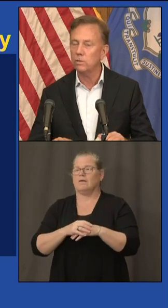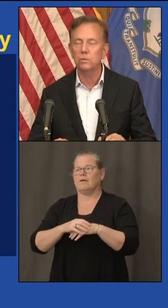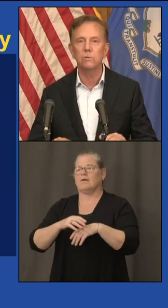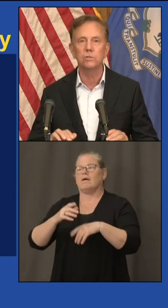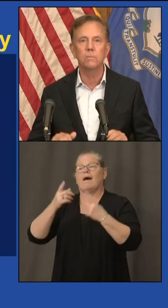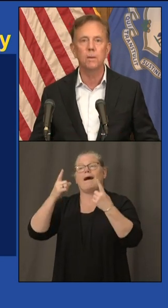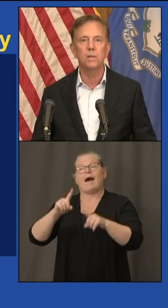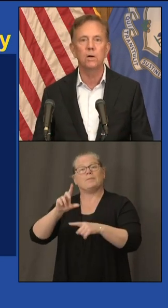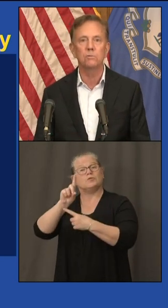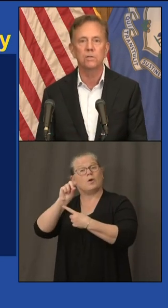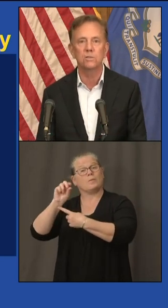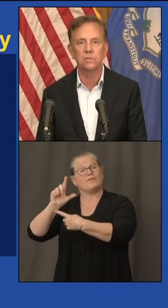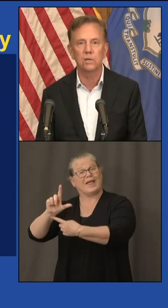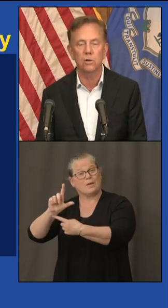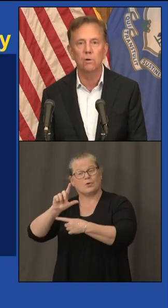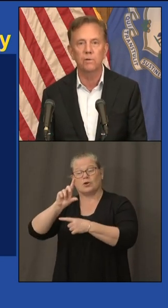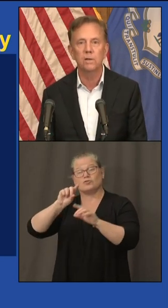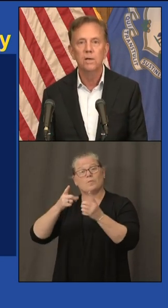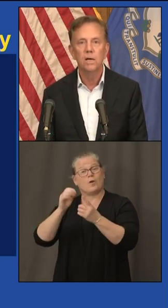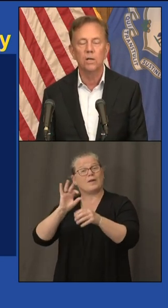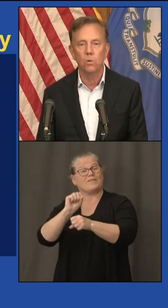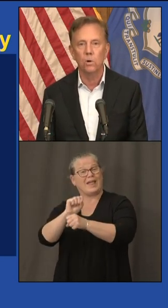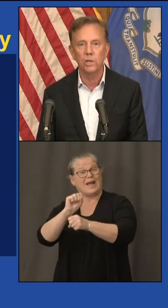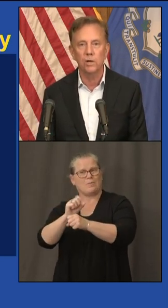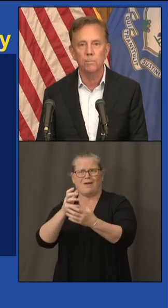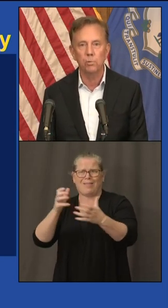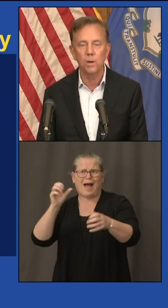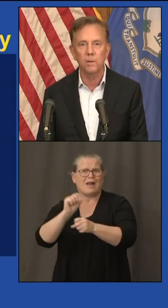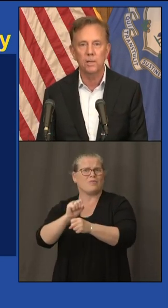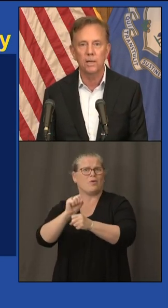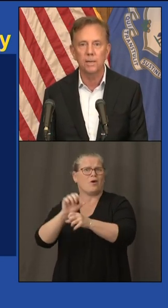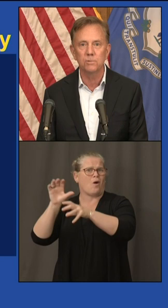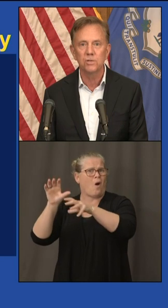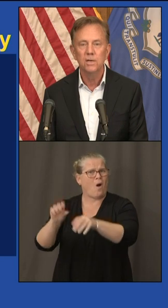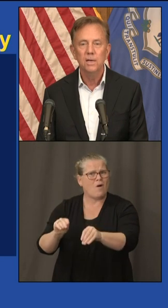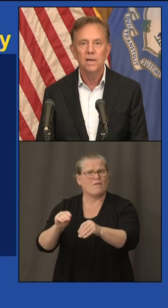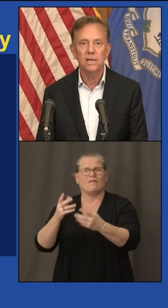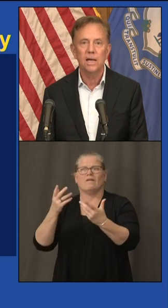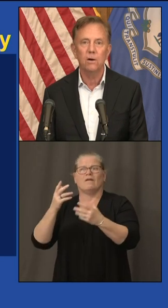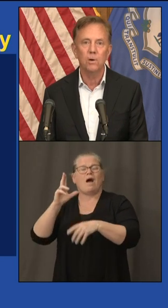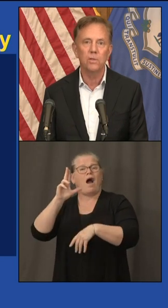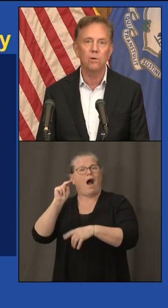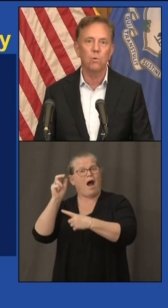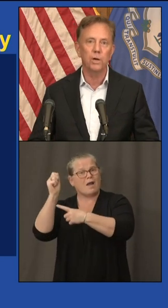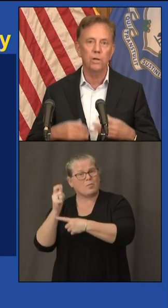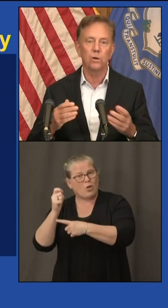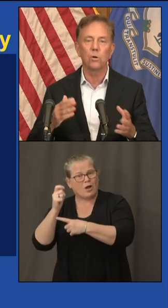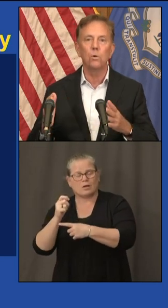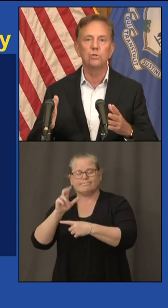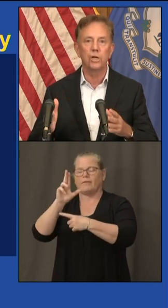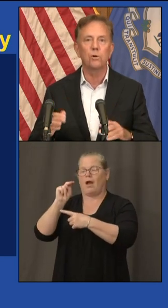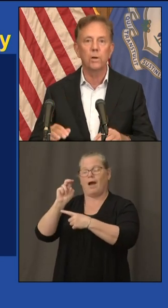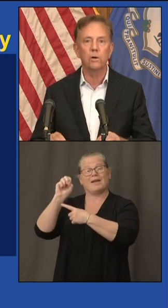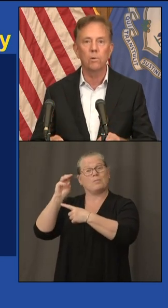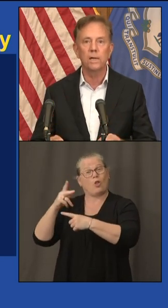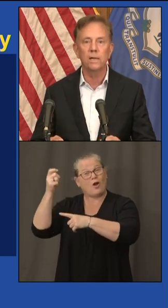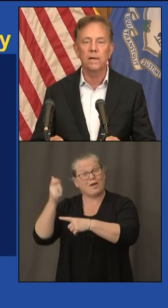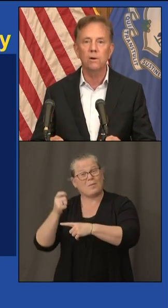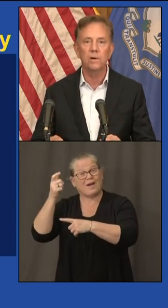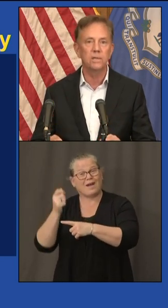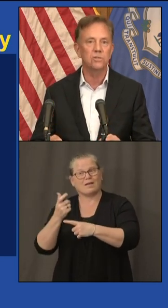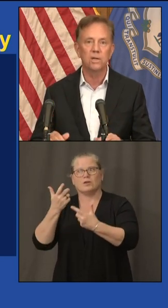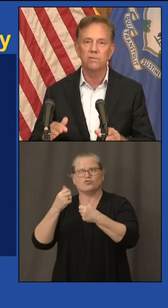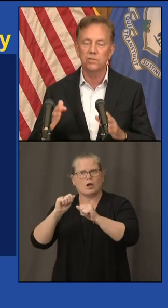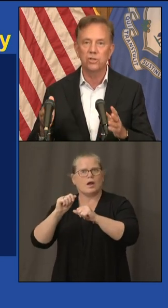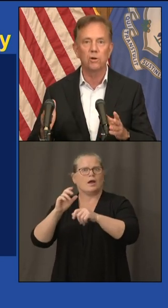a lot of work to do as you maybe know since uh covid and all the unemployment claims and now uh they're working on an old generator right